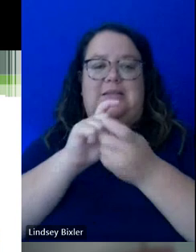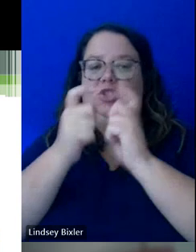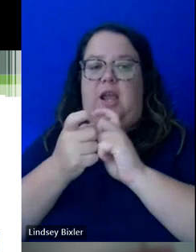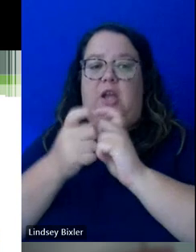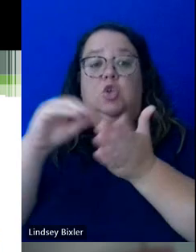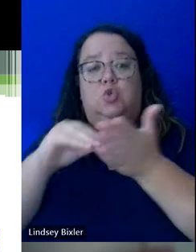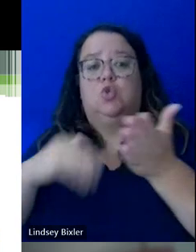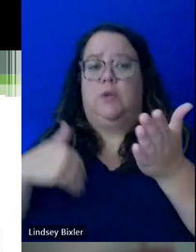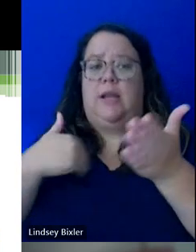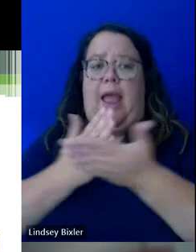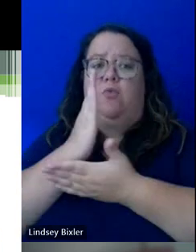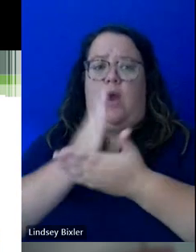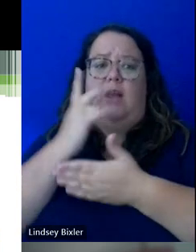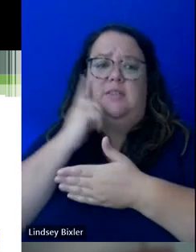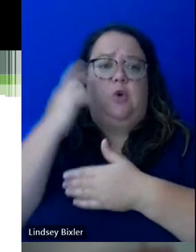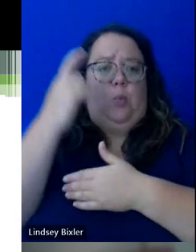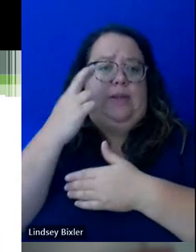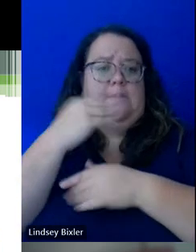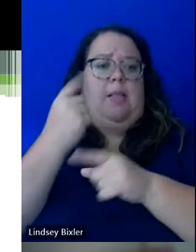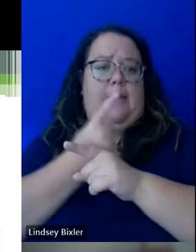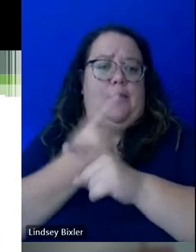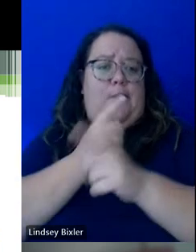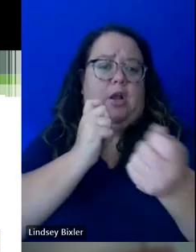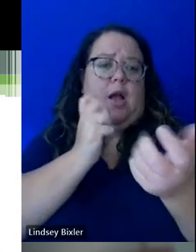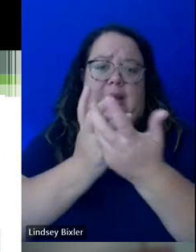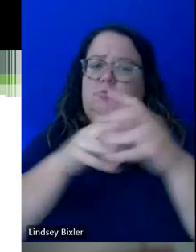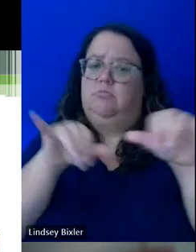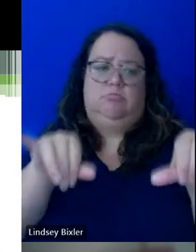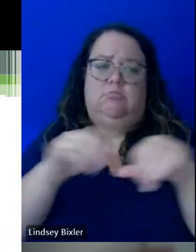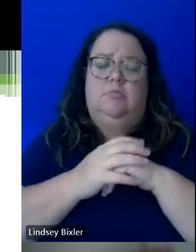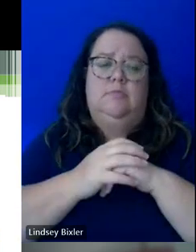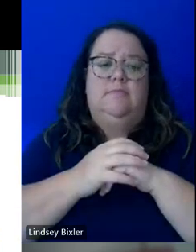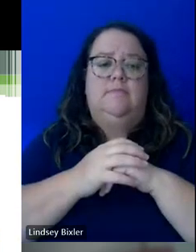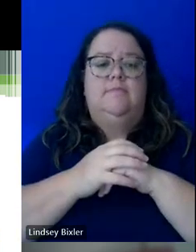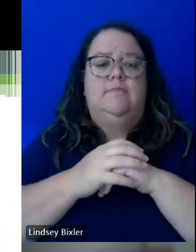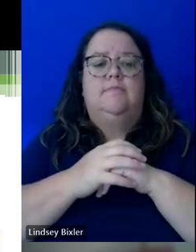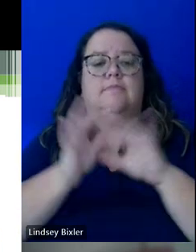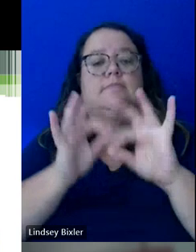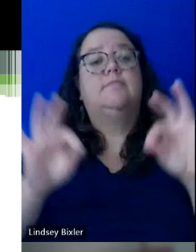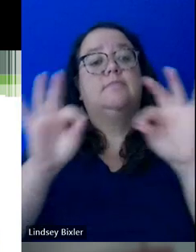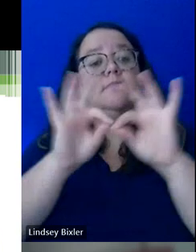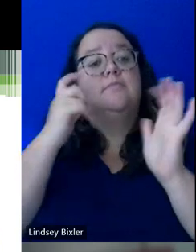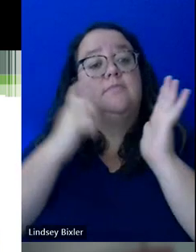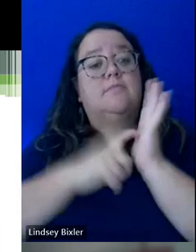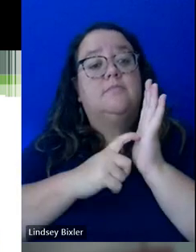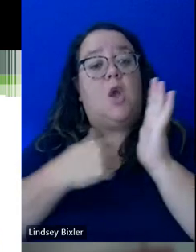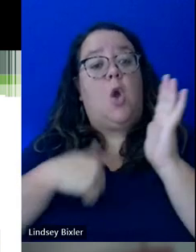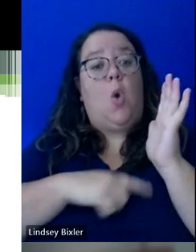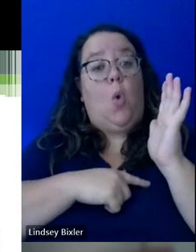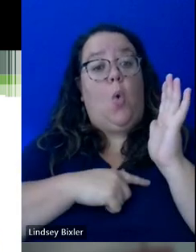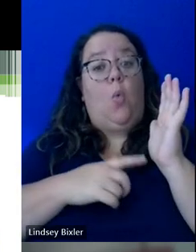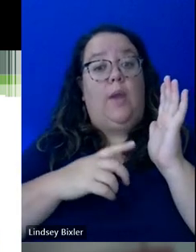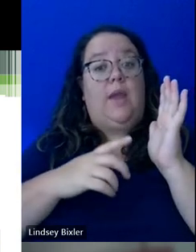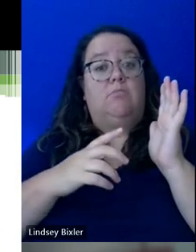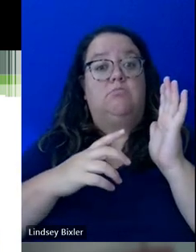reasonable and appropriate accommodations. And it's important to recognize that, though, while we traditionally think of that happening in